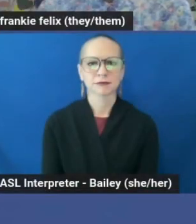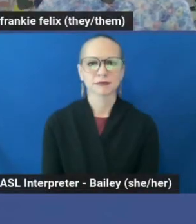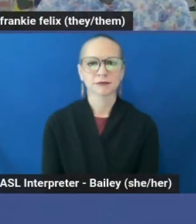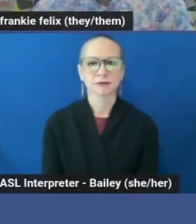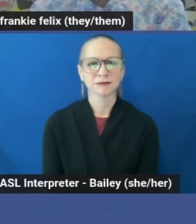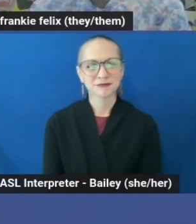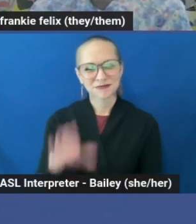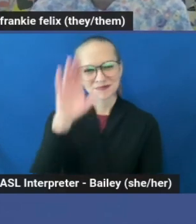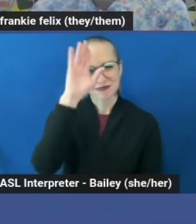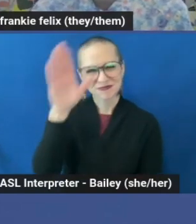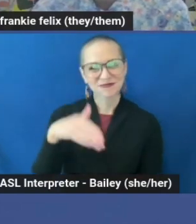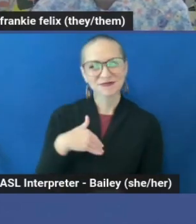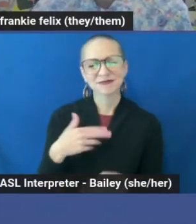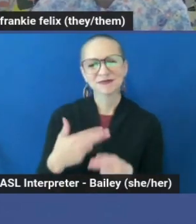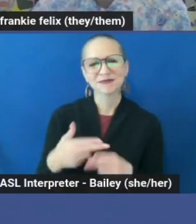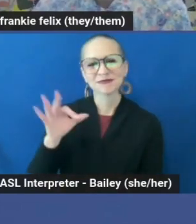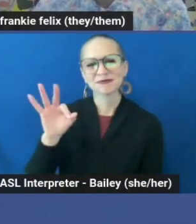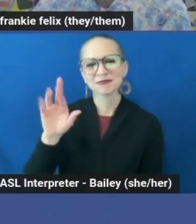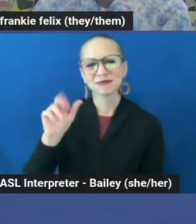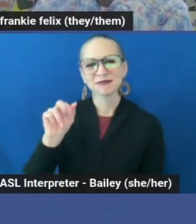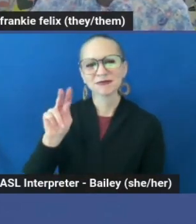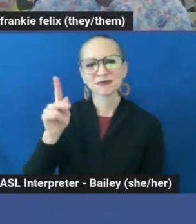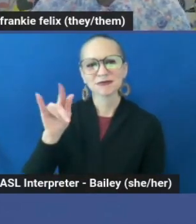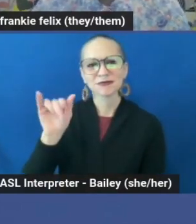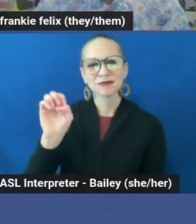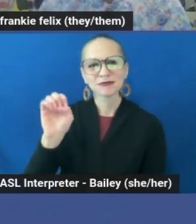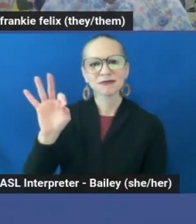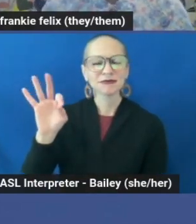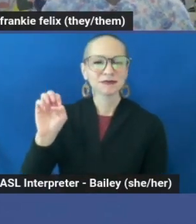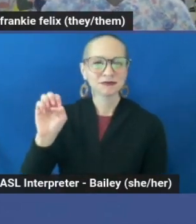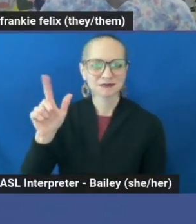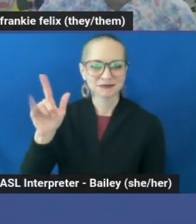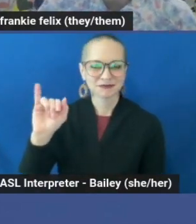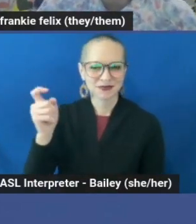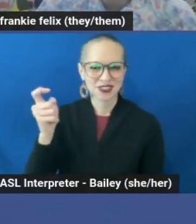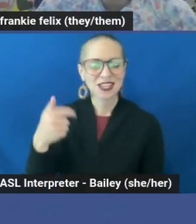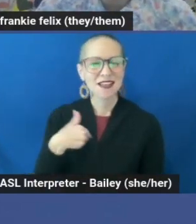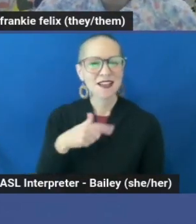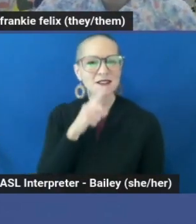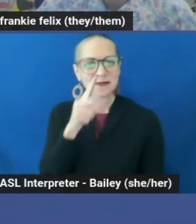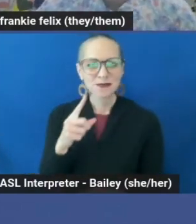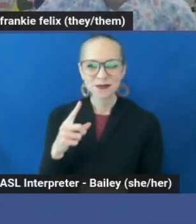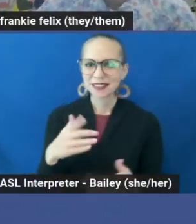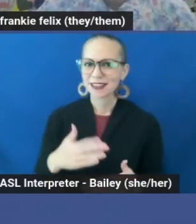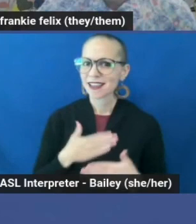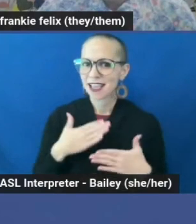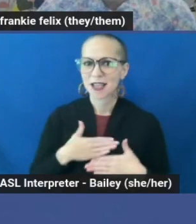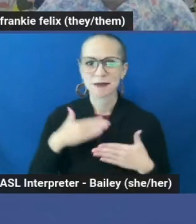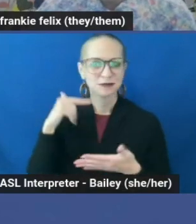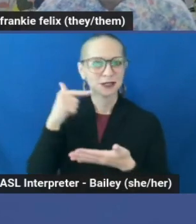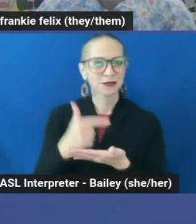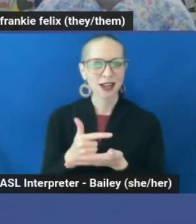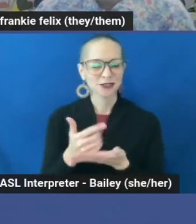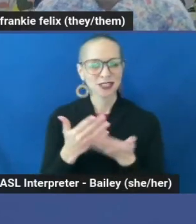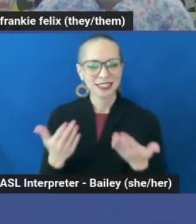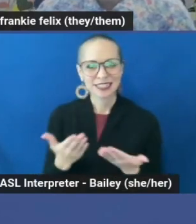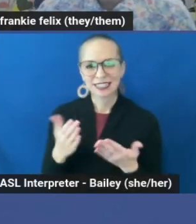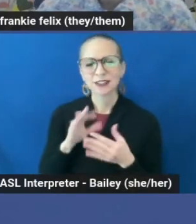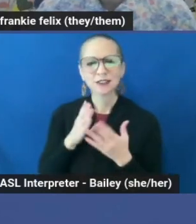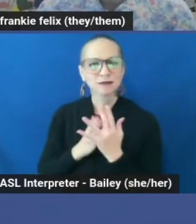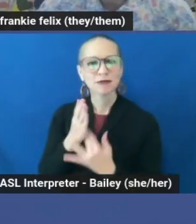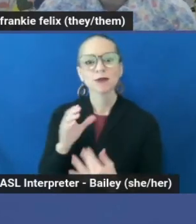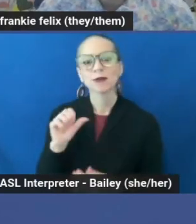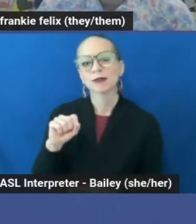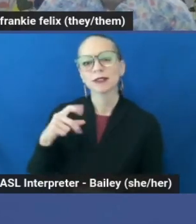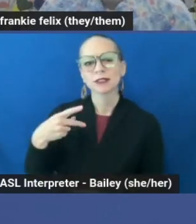Hi, my name is Frankie Felix. I am really happy to be graduating with the Spokes Hub program.